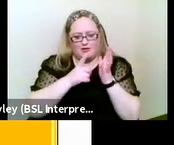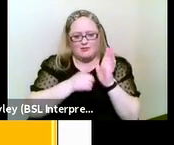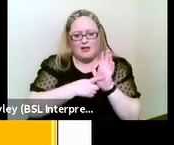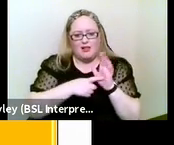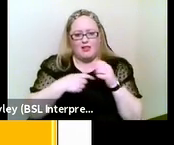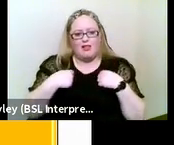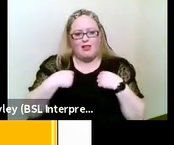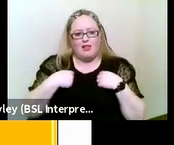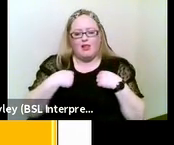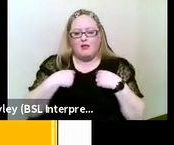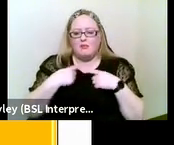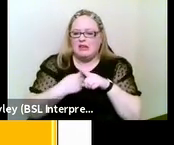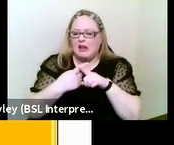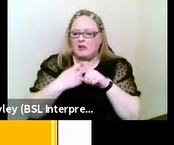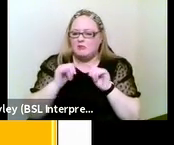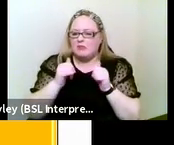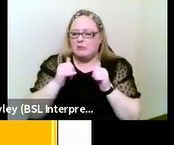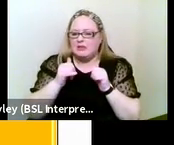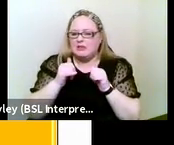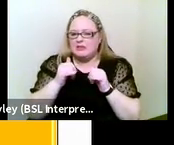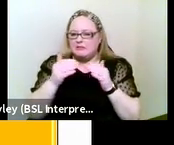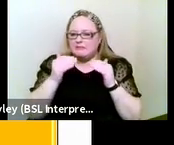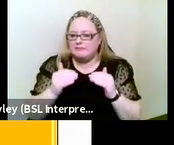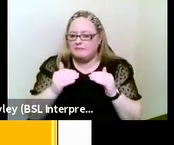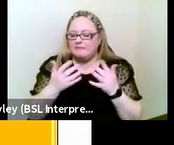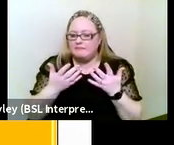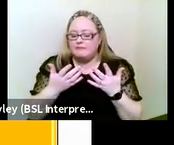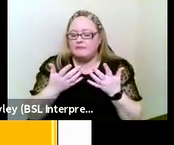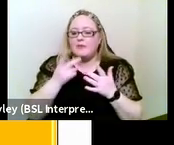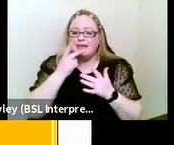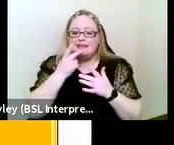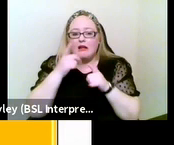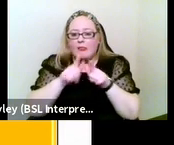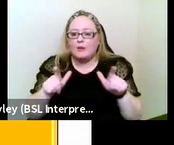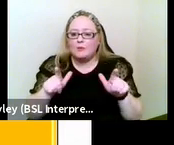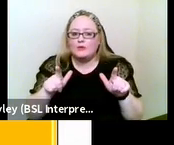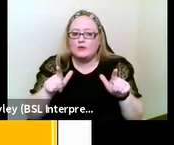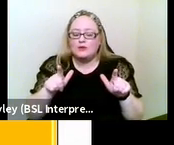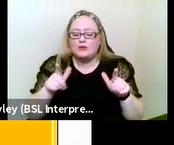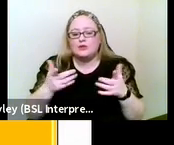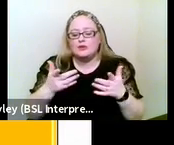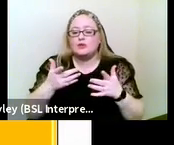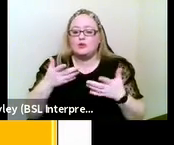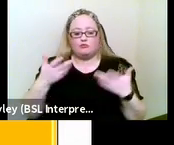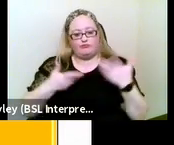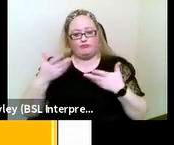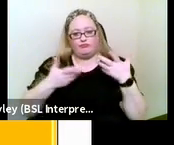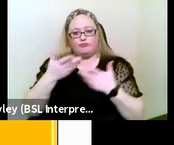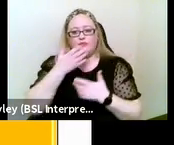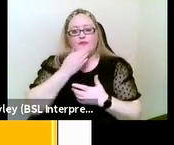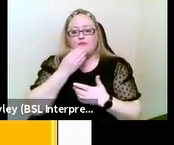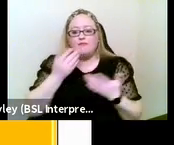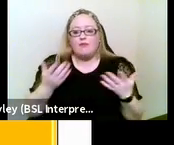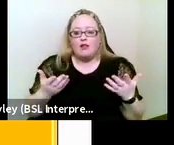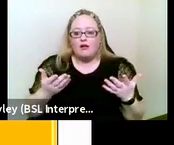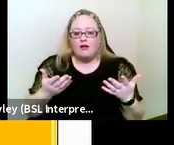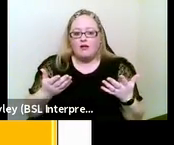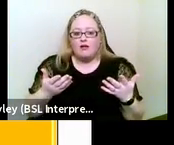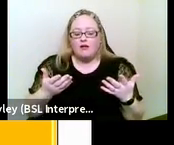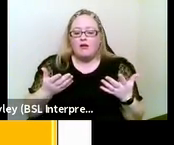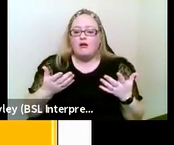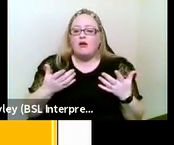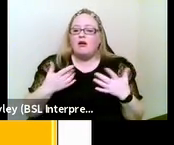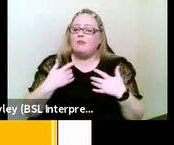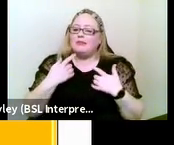may not be as strong. It's a second language. And so sign language is more familiar to me. But if I'm losing